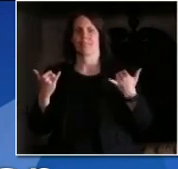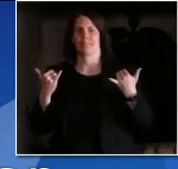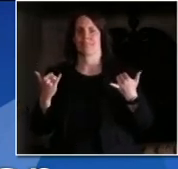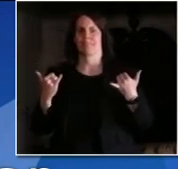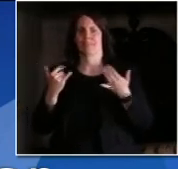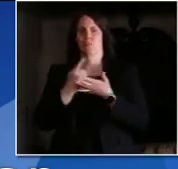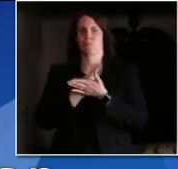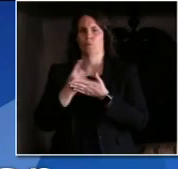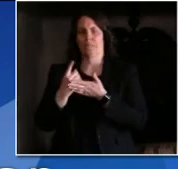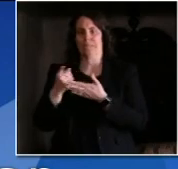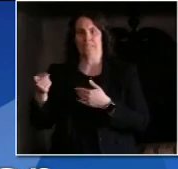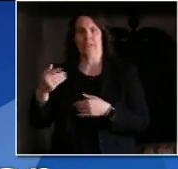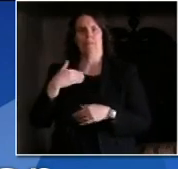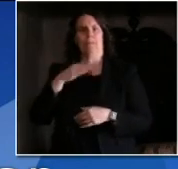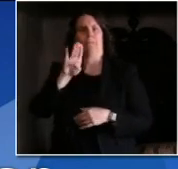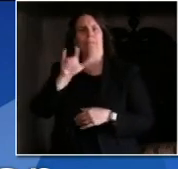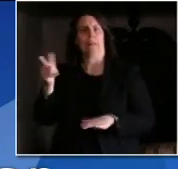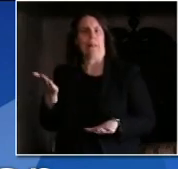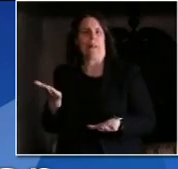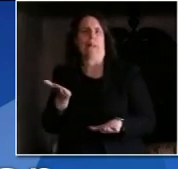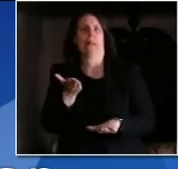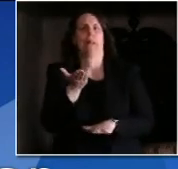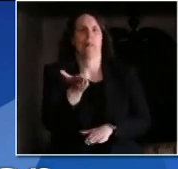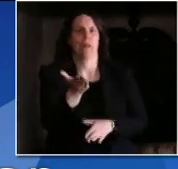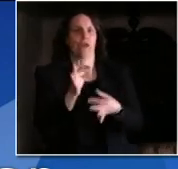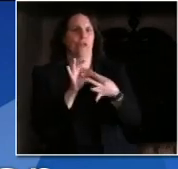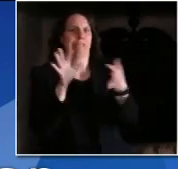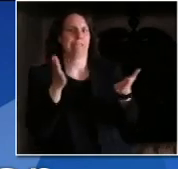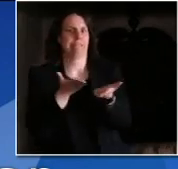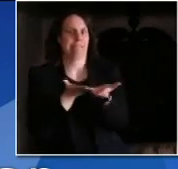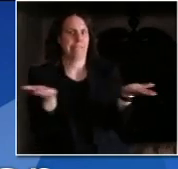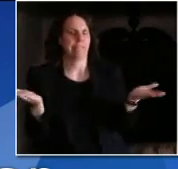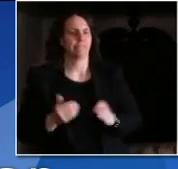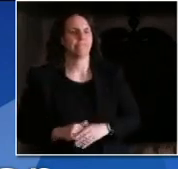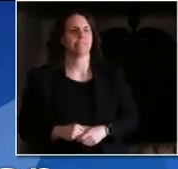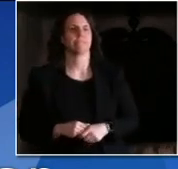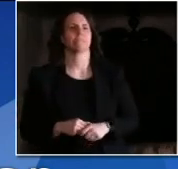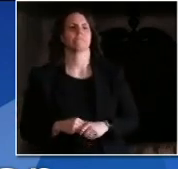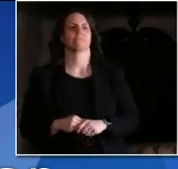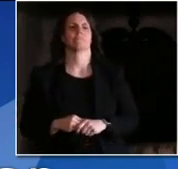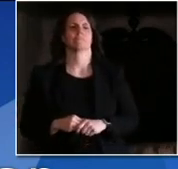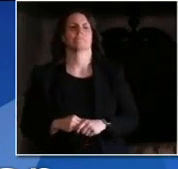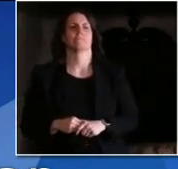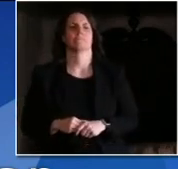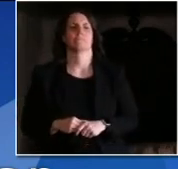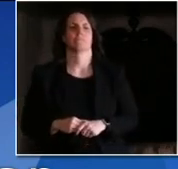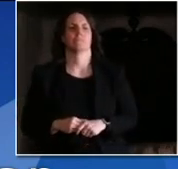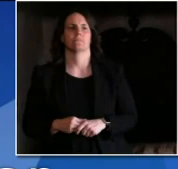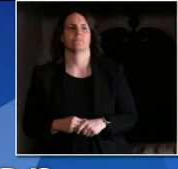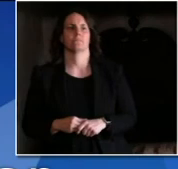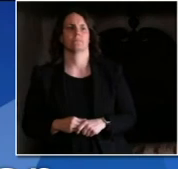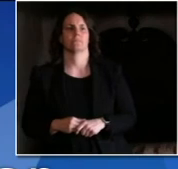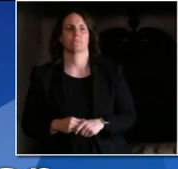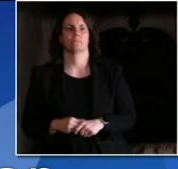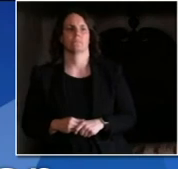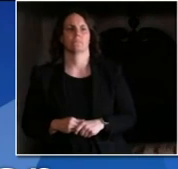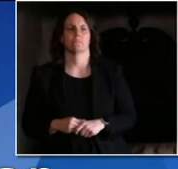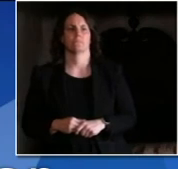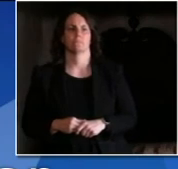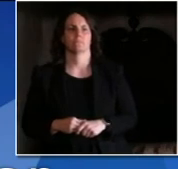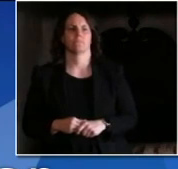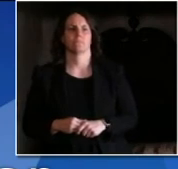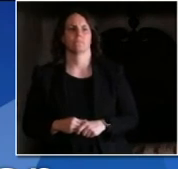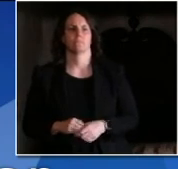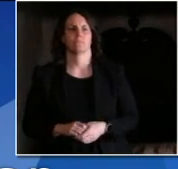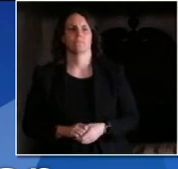what you would say, Governor Evers, to first responders who say there's a high burden for them to prove that they got COVID